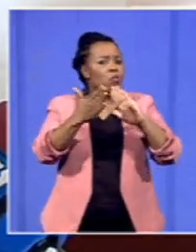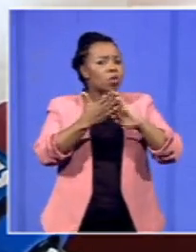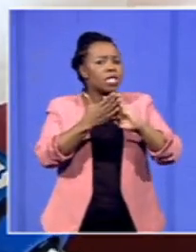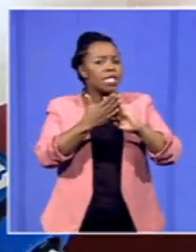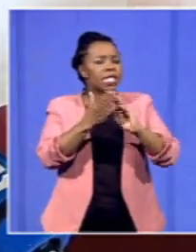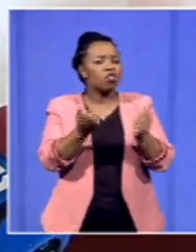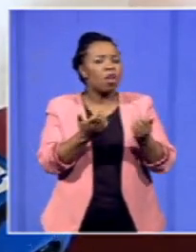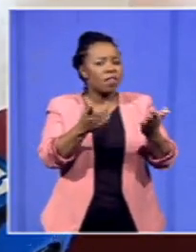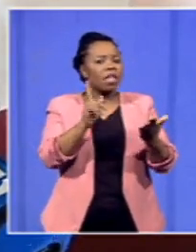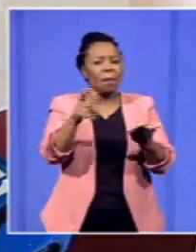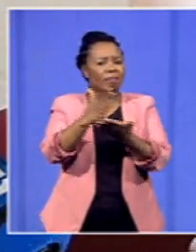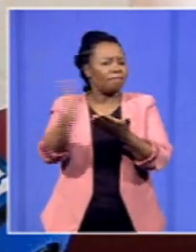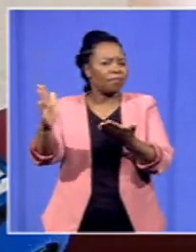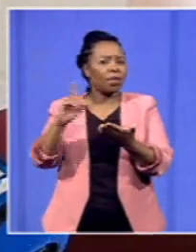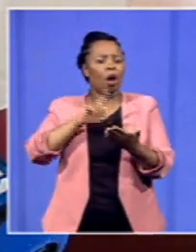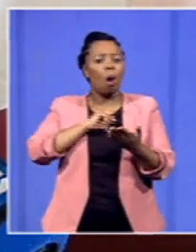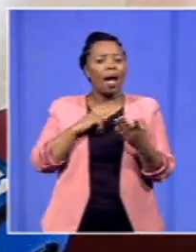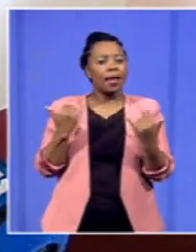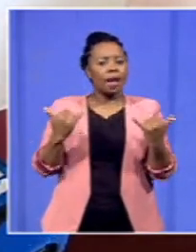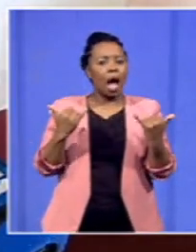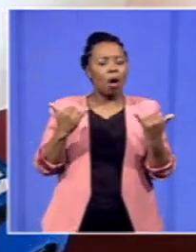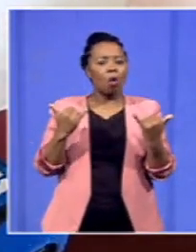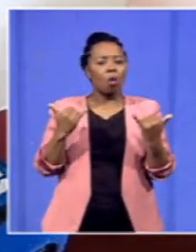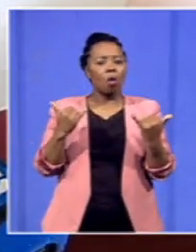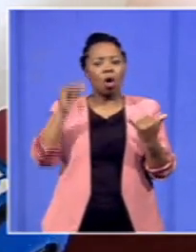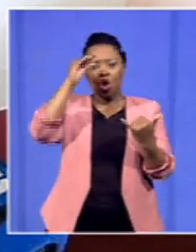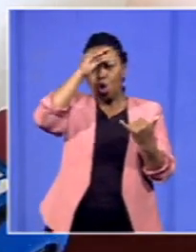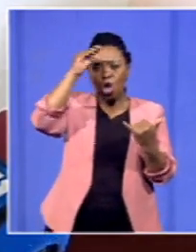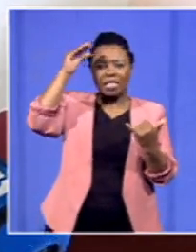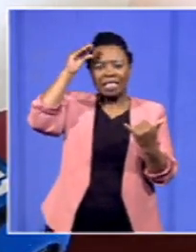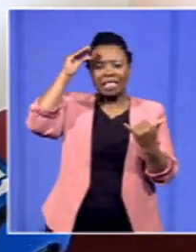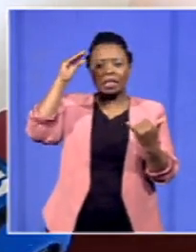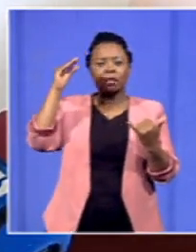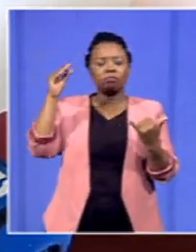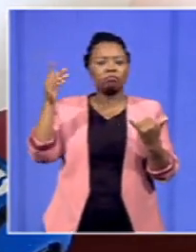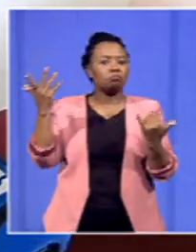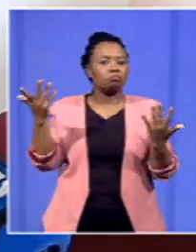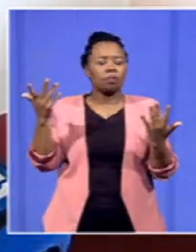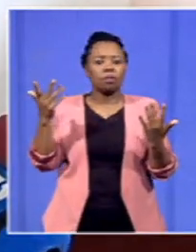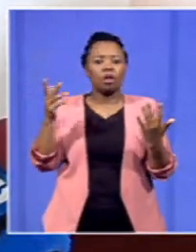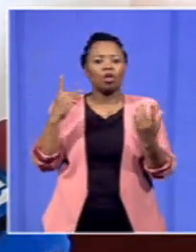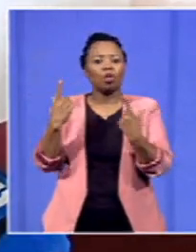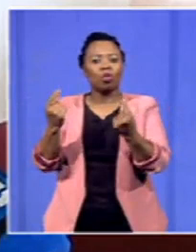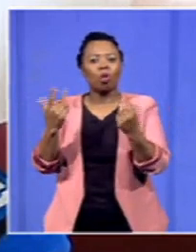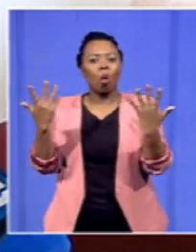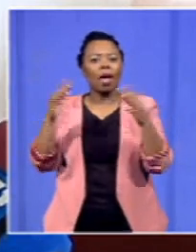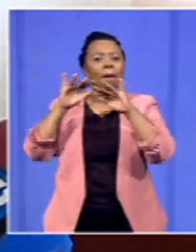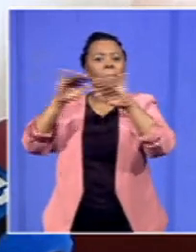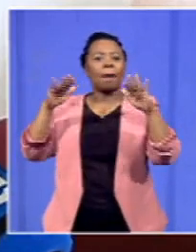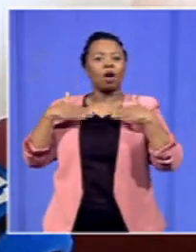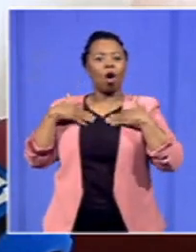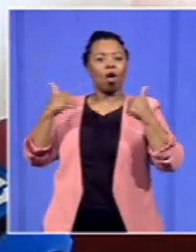because you get nurses now who are located who must do community service in public health facilities